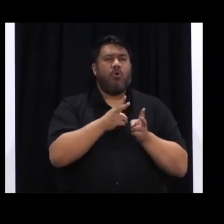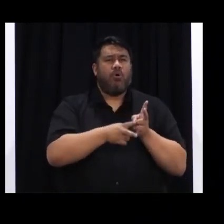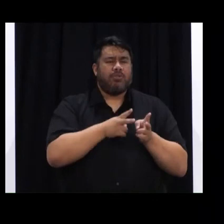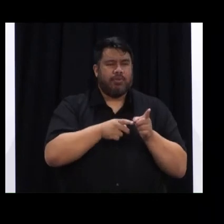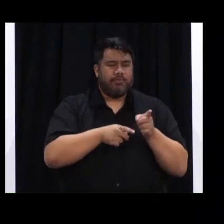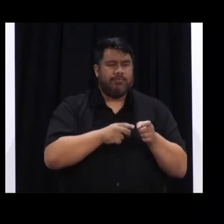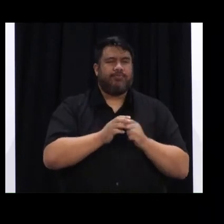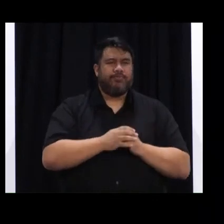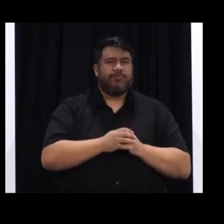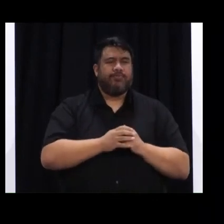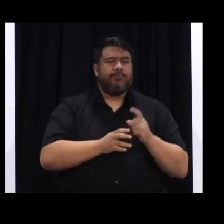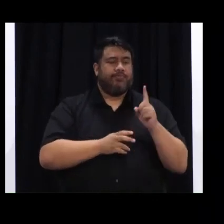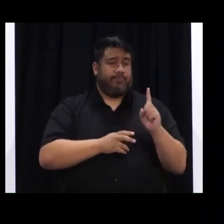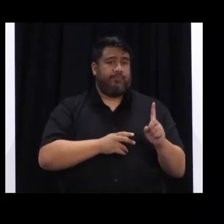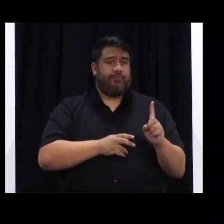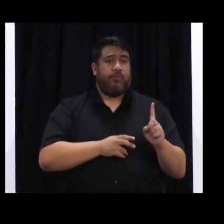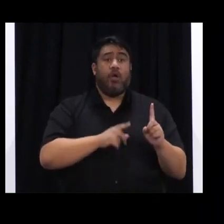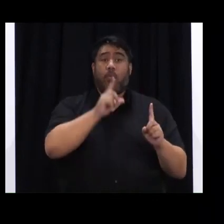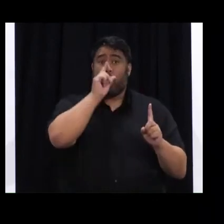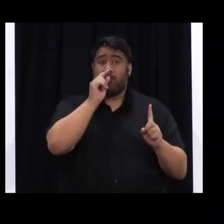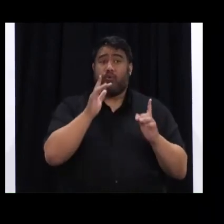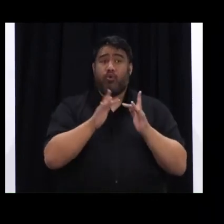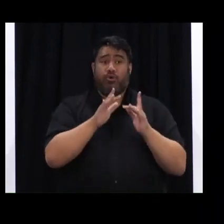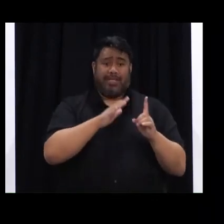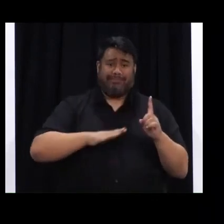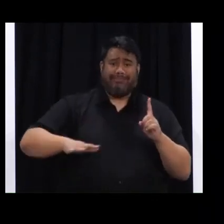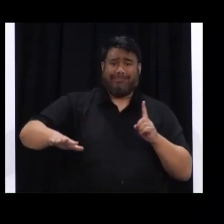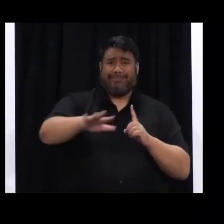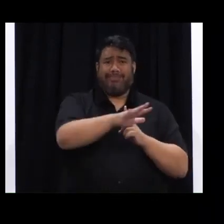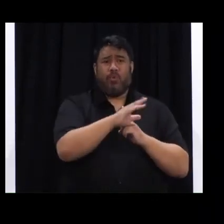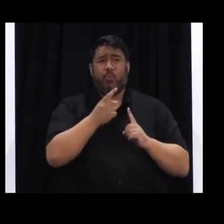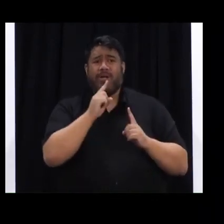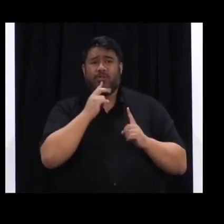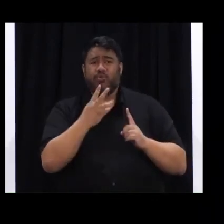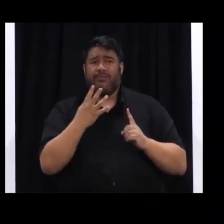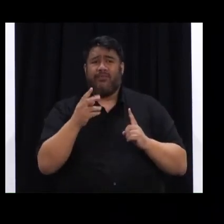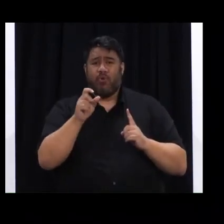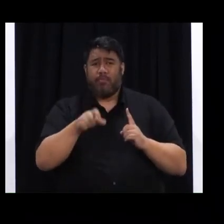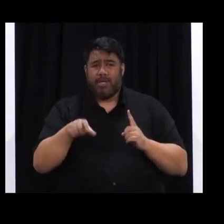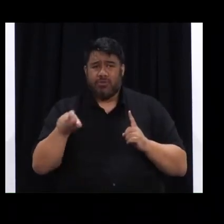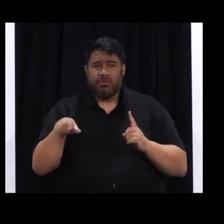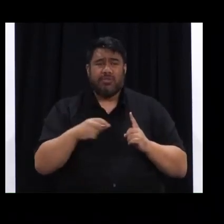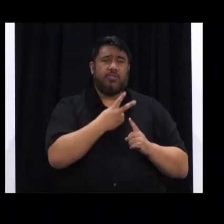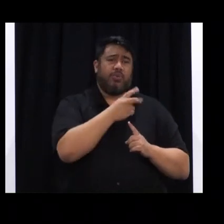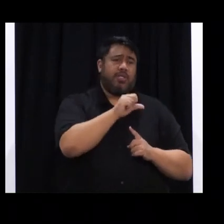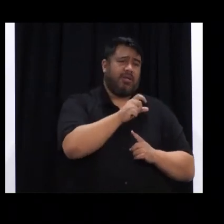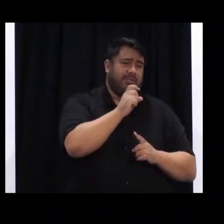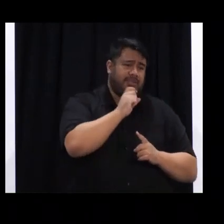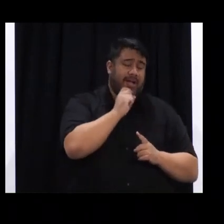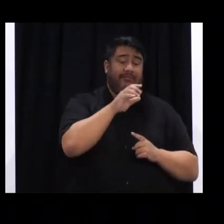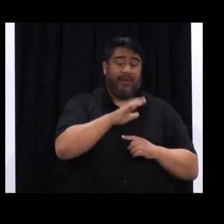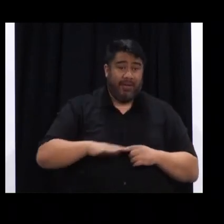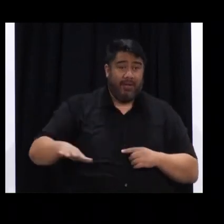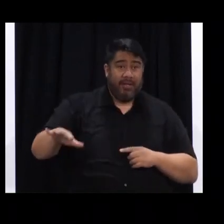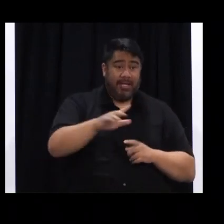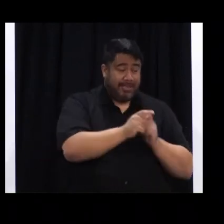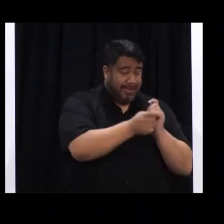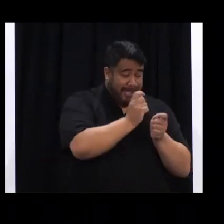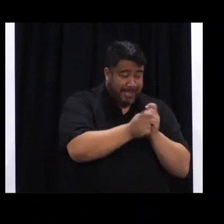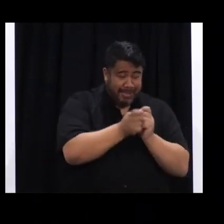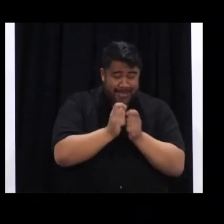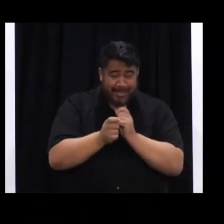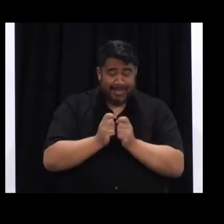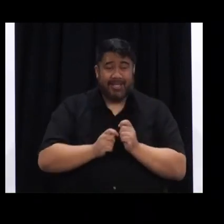patients who were considered possible contacts, and 29 staff members are in, and those have all returned negative. And all